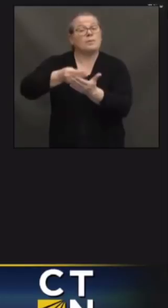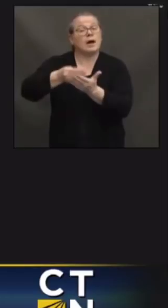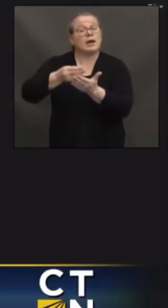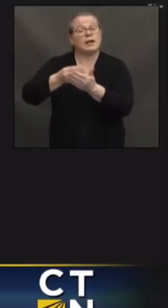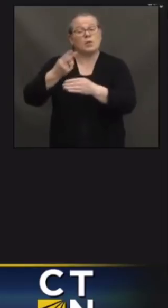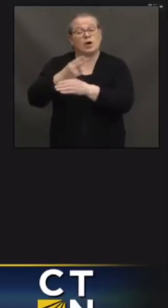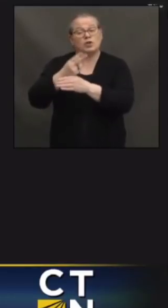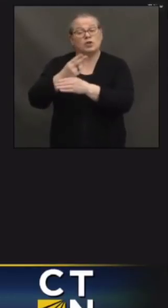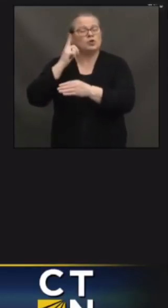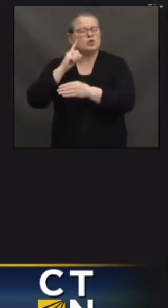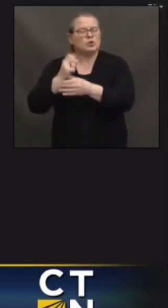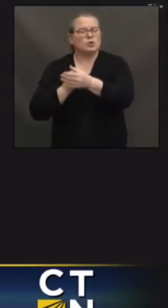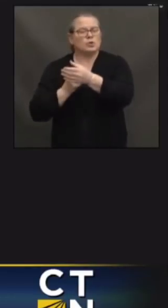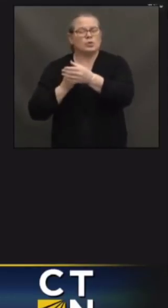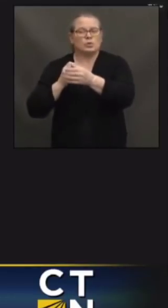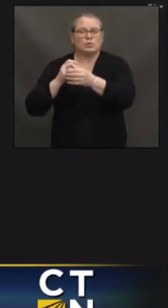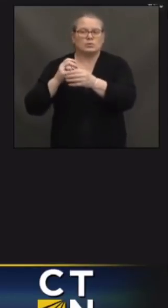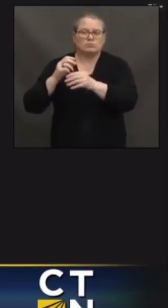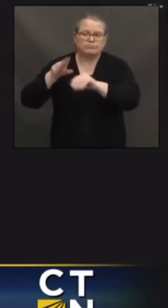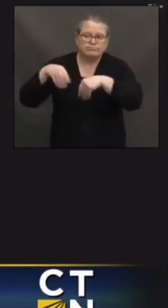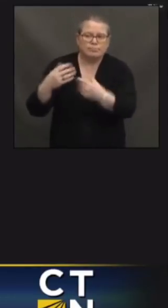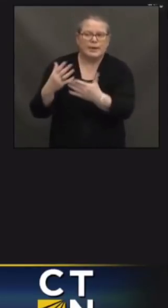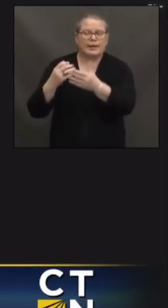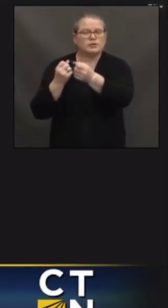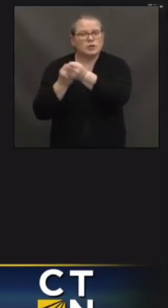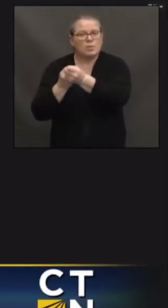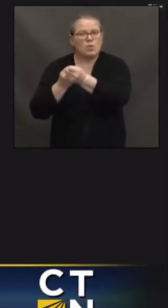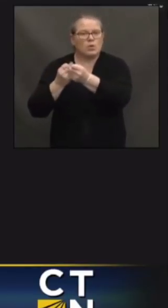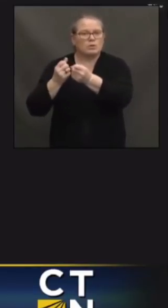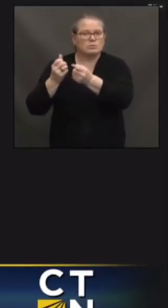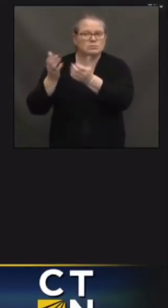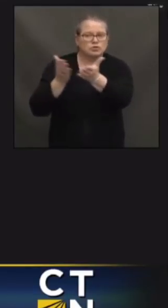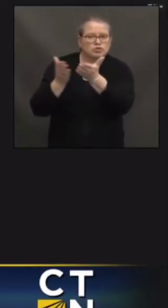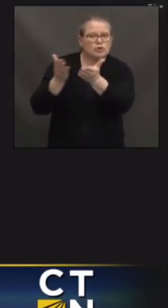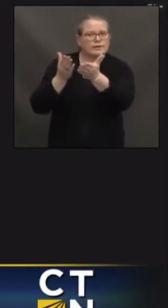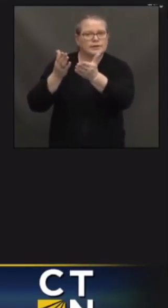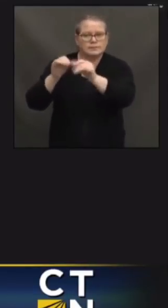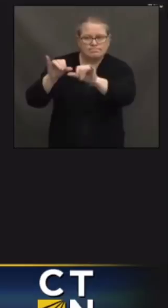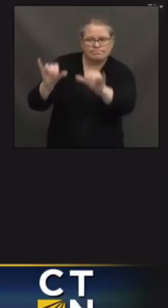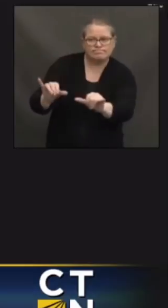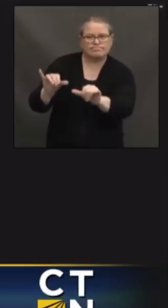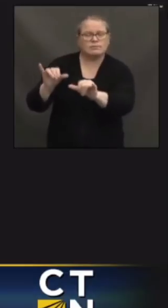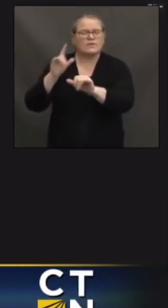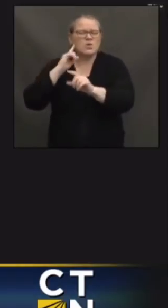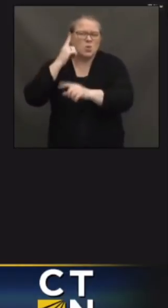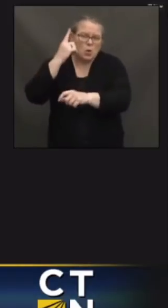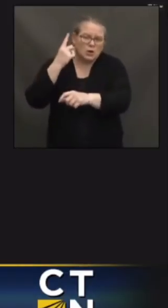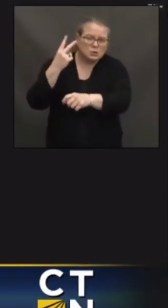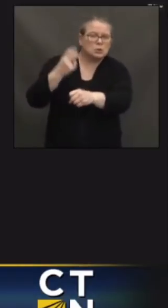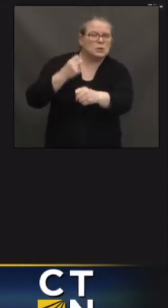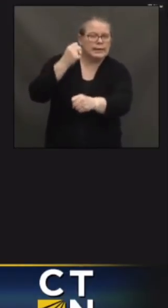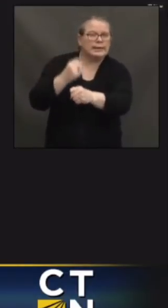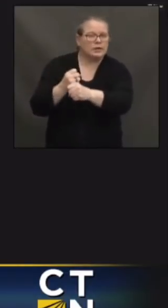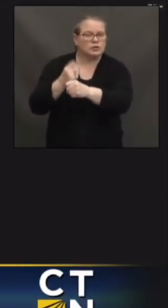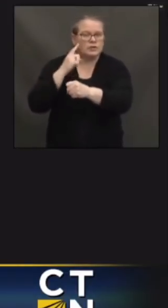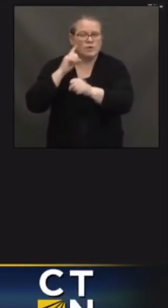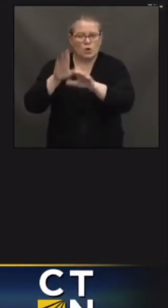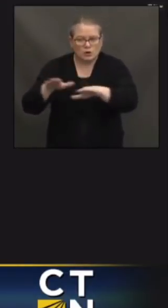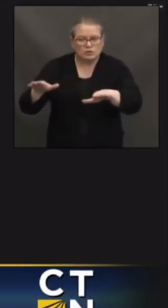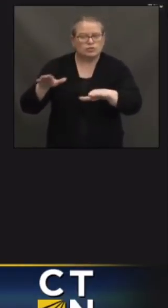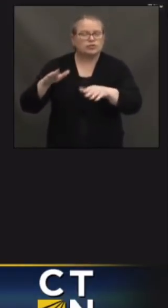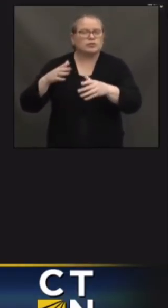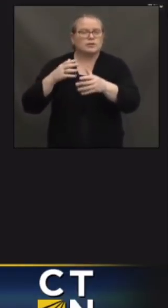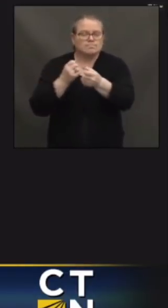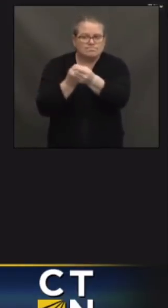many cases temporary support services, to last a year or two around these kids to make sure that they, you know, have